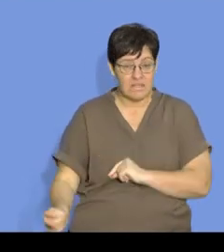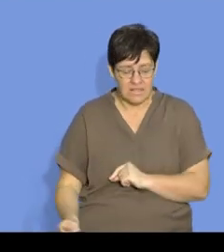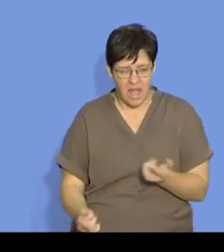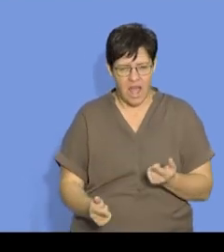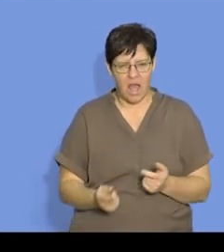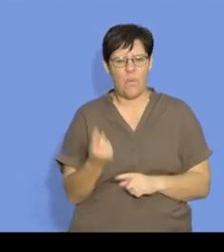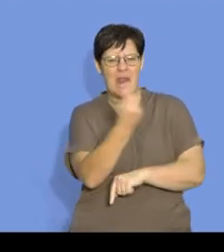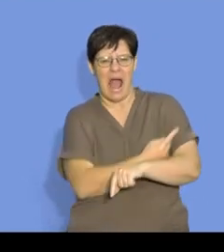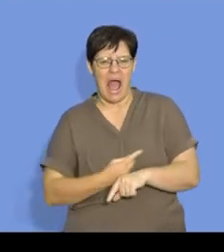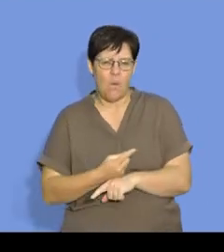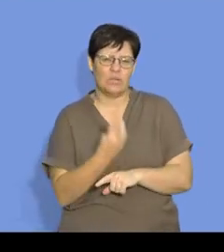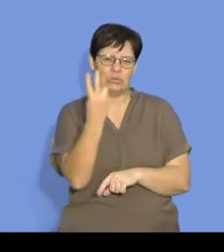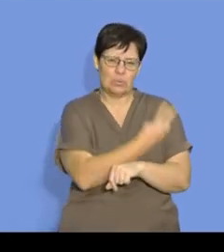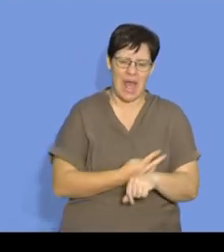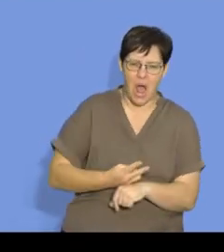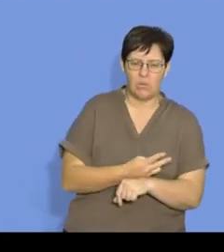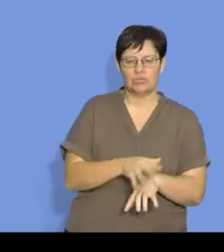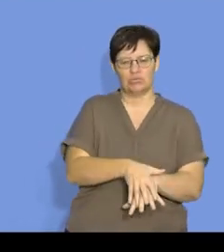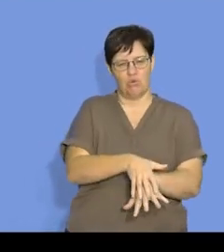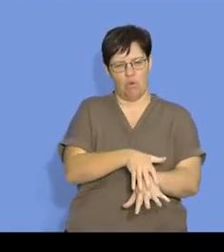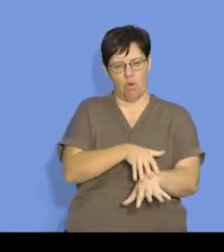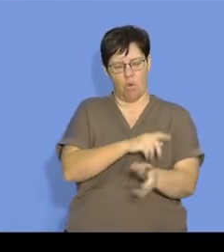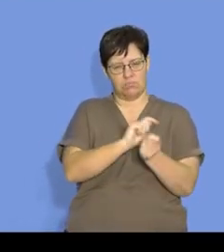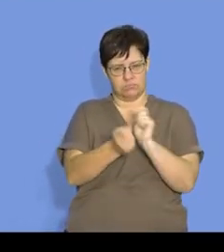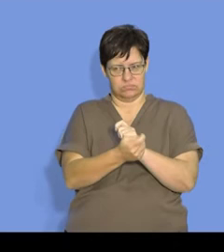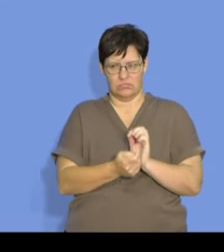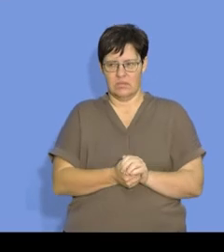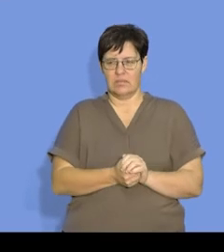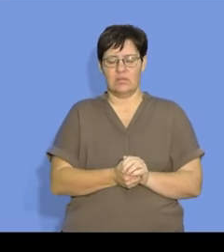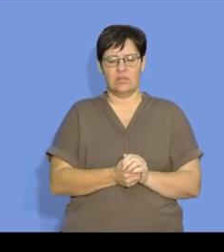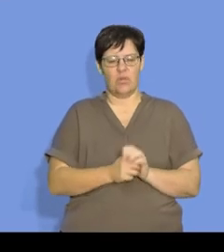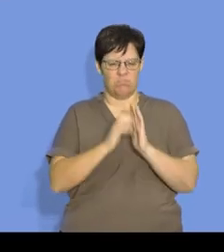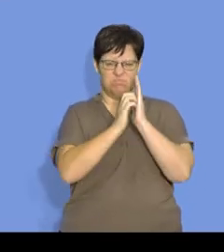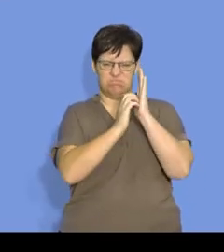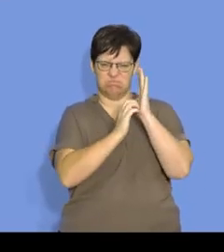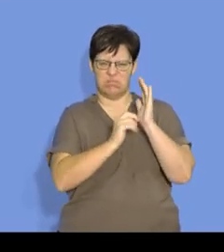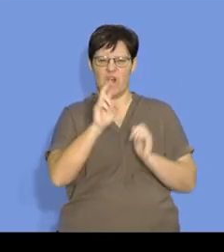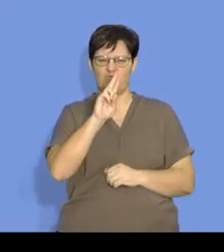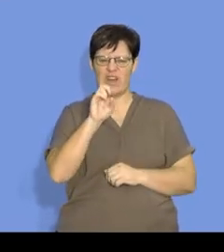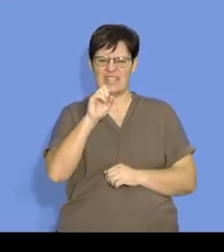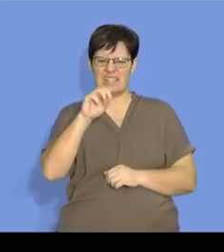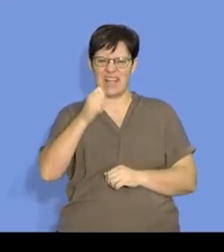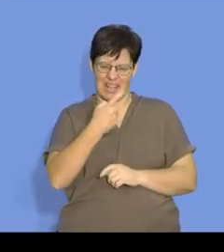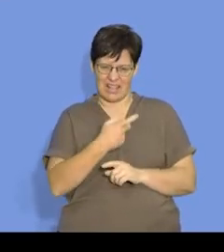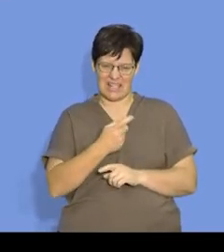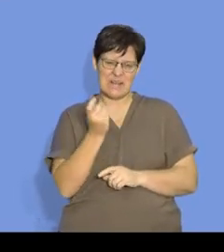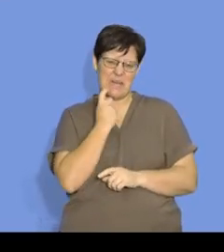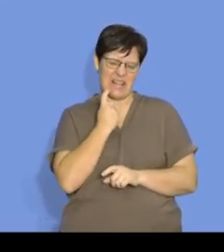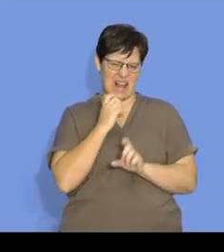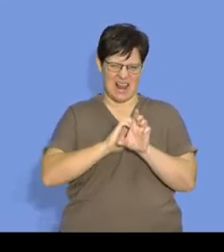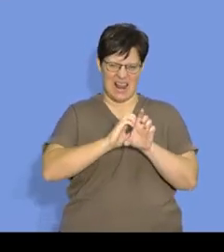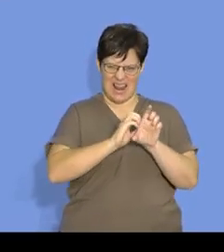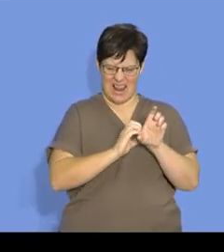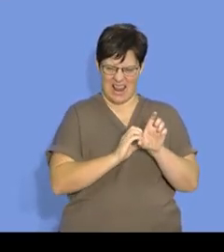immediately. It will take an hour to two hours. If you look at rusting, rusting happens over long times,